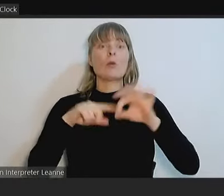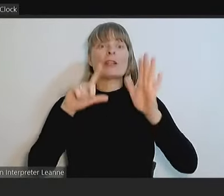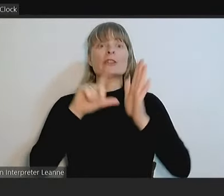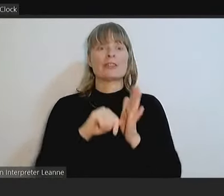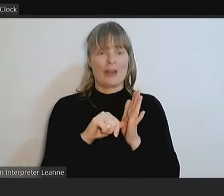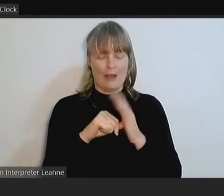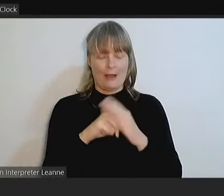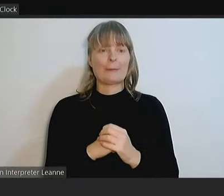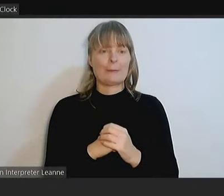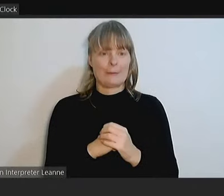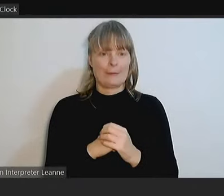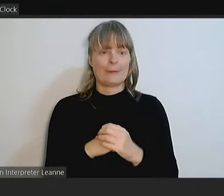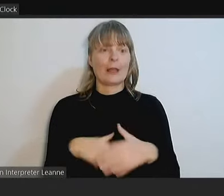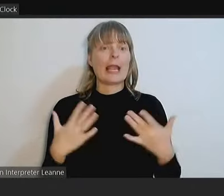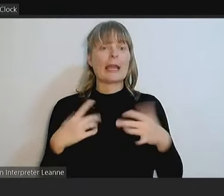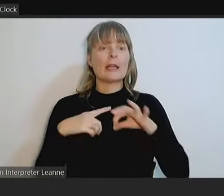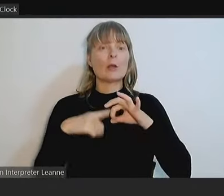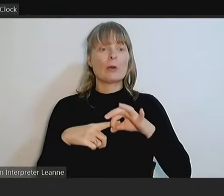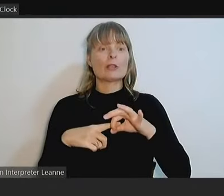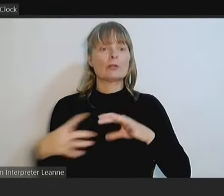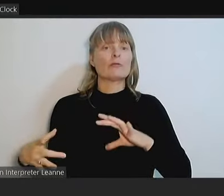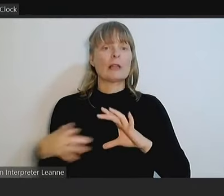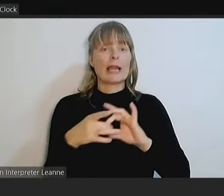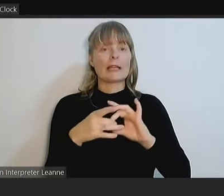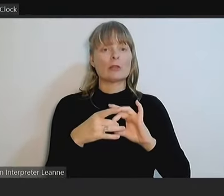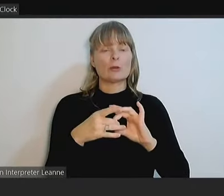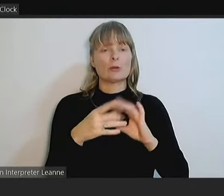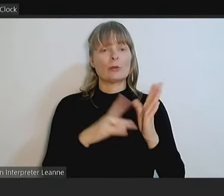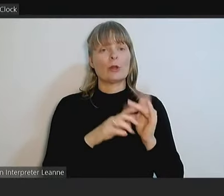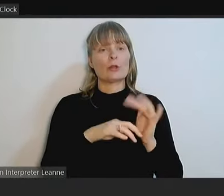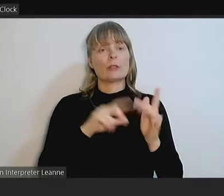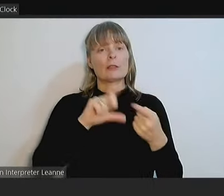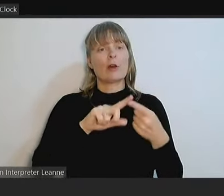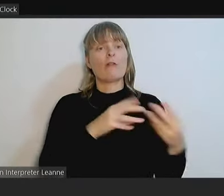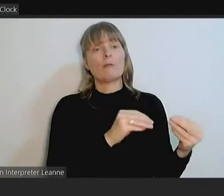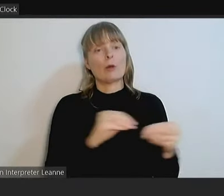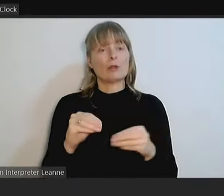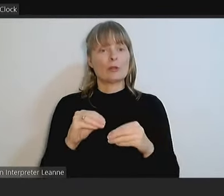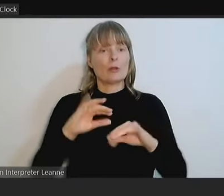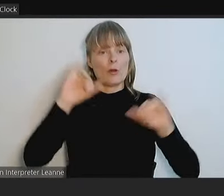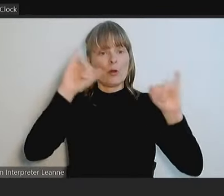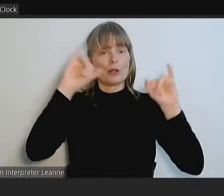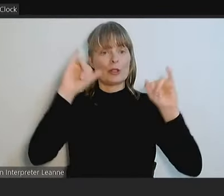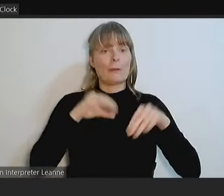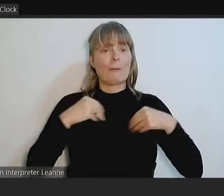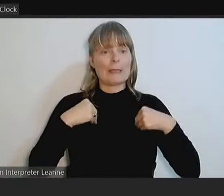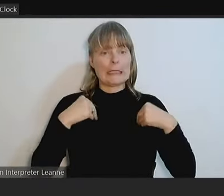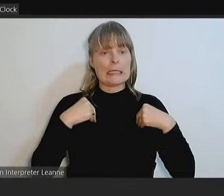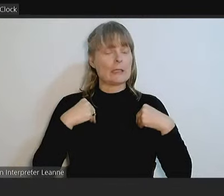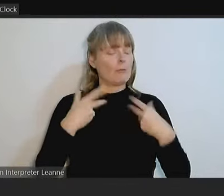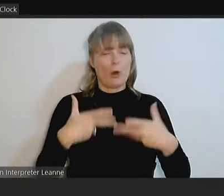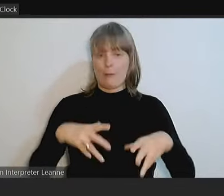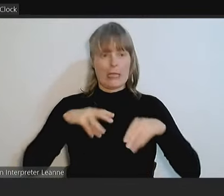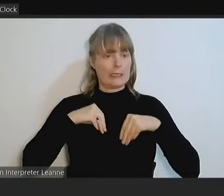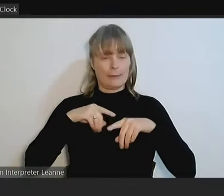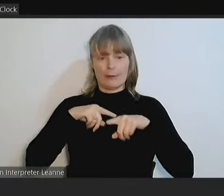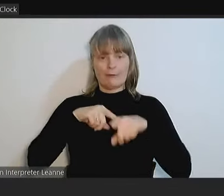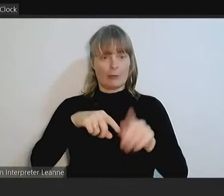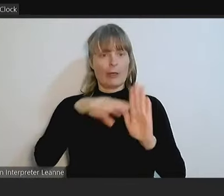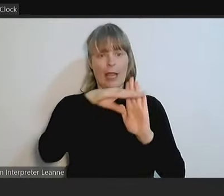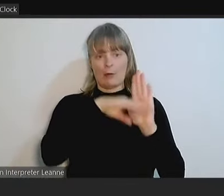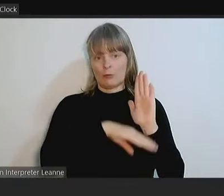Questions relating to notice of motions, petitions or urgent businesses will not be accepted in accordance with our governance rules at